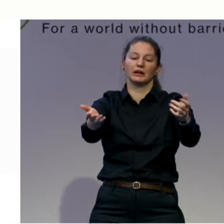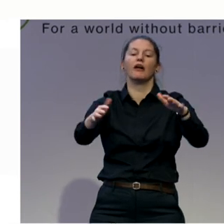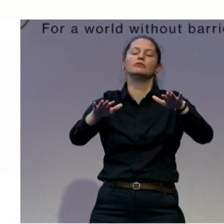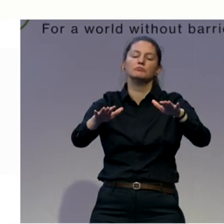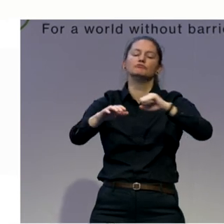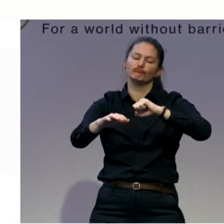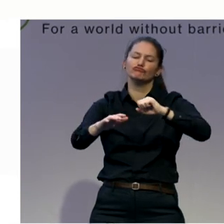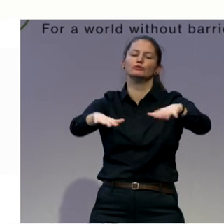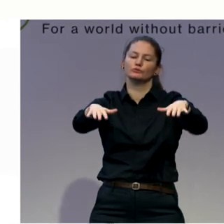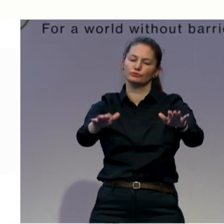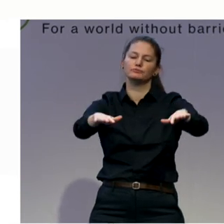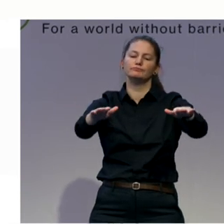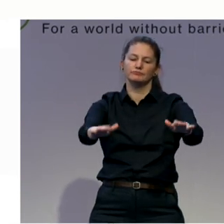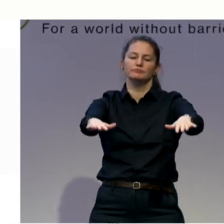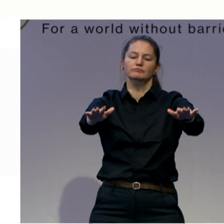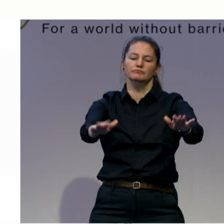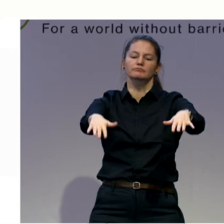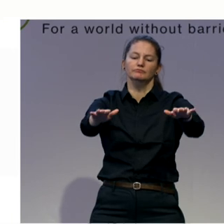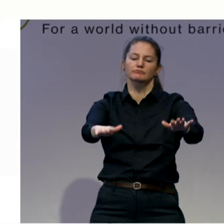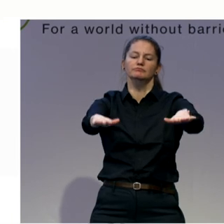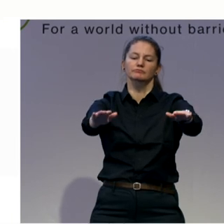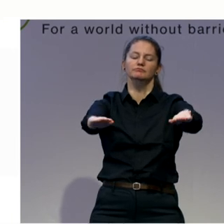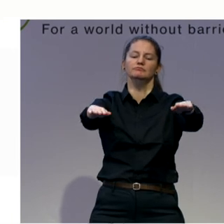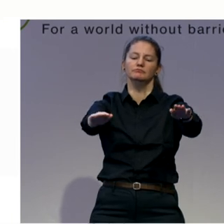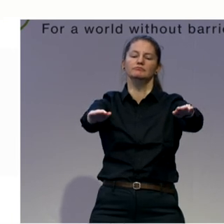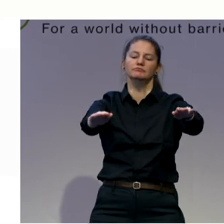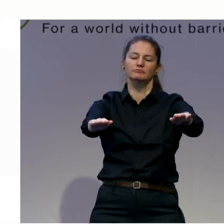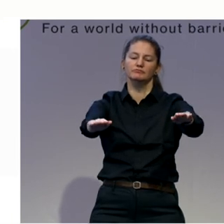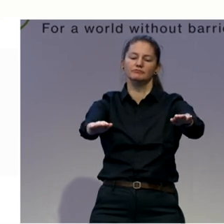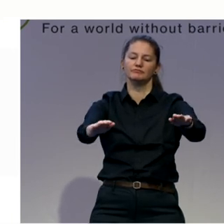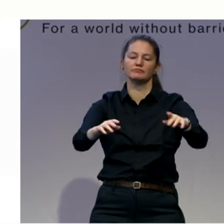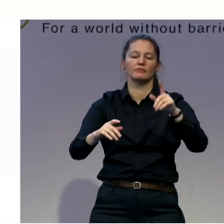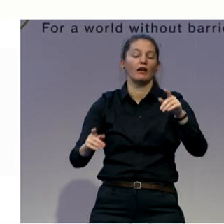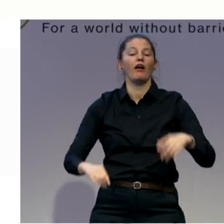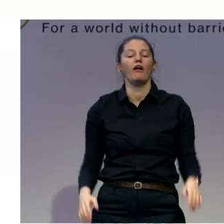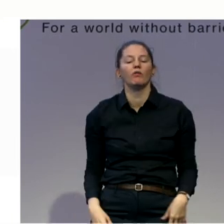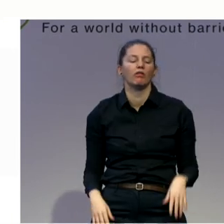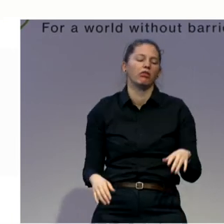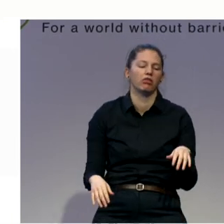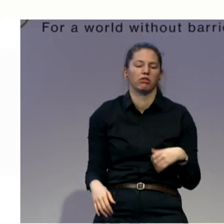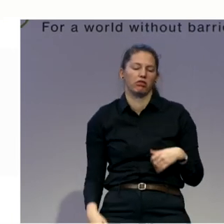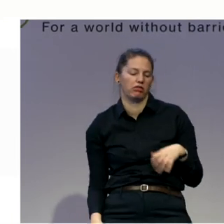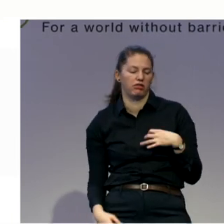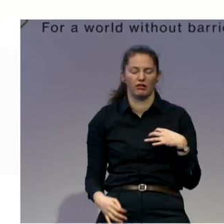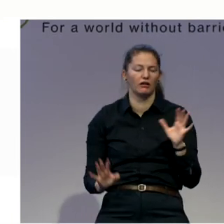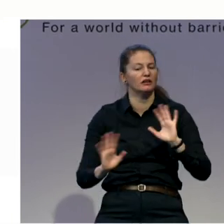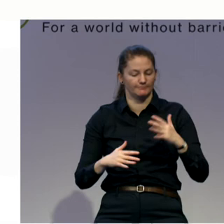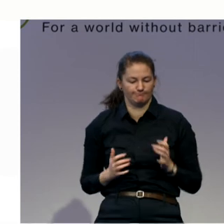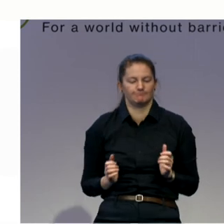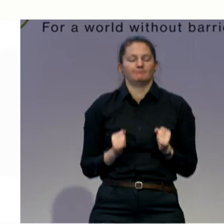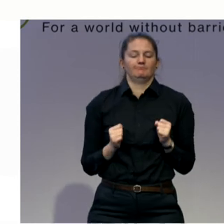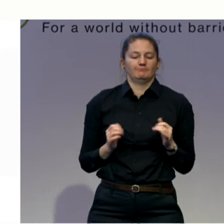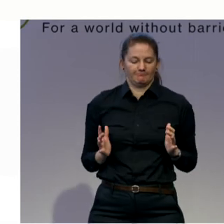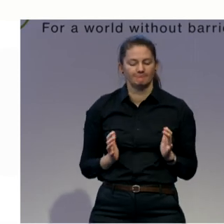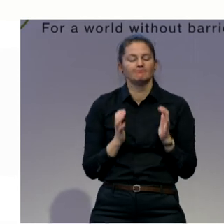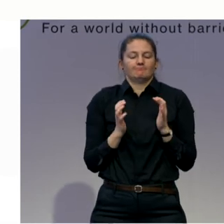Three. Two. One. Now sit super tall in your chair. Engage your core. And go up as much as you